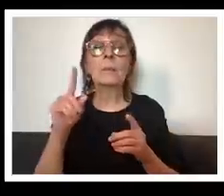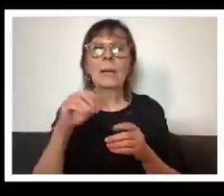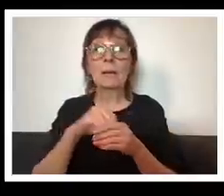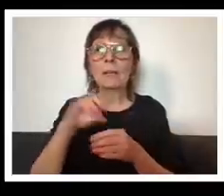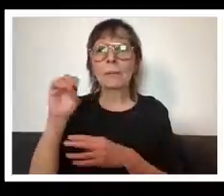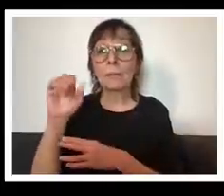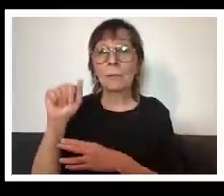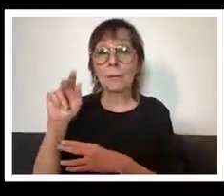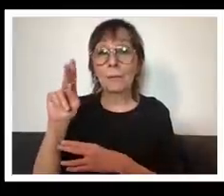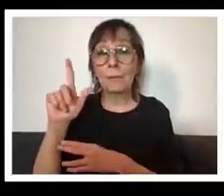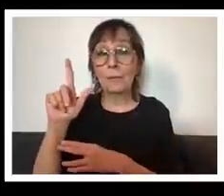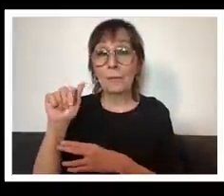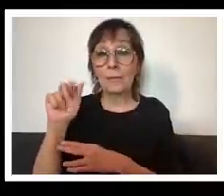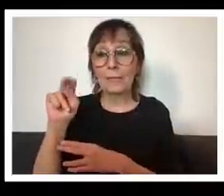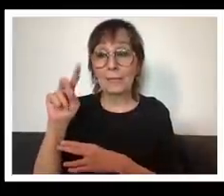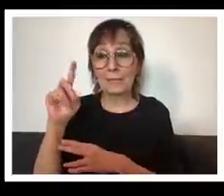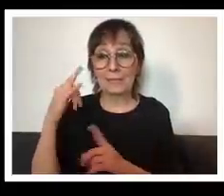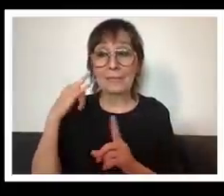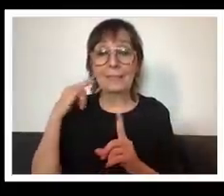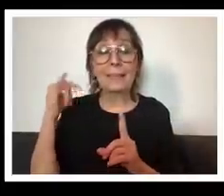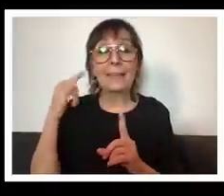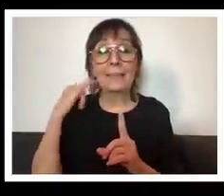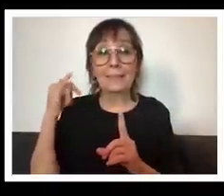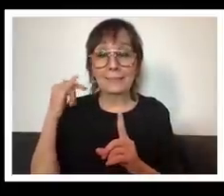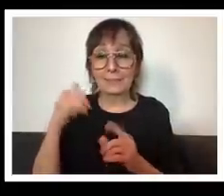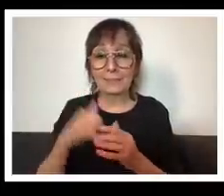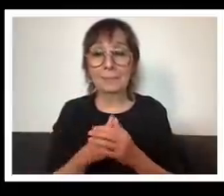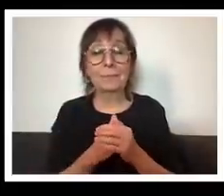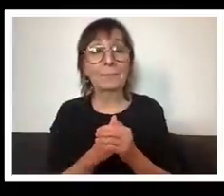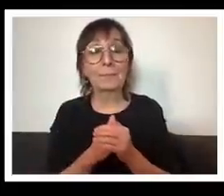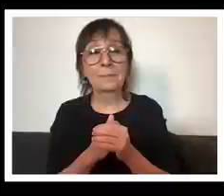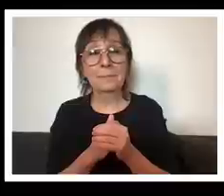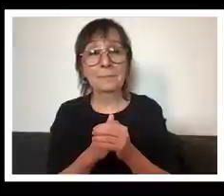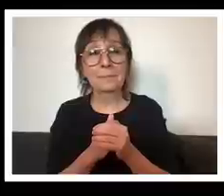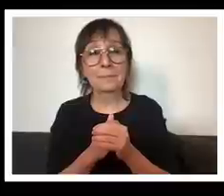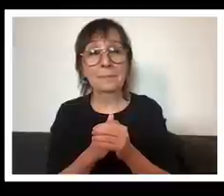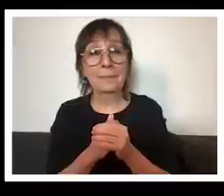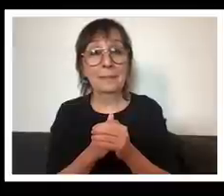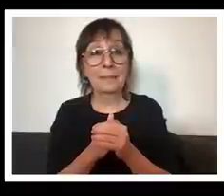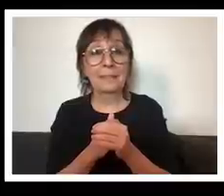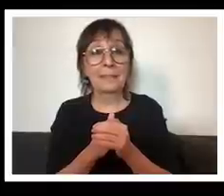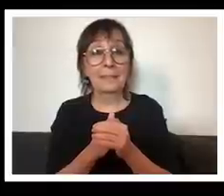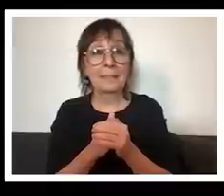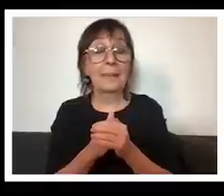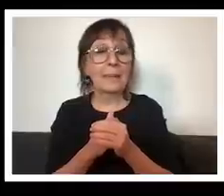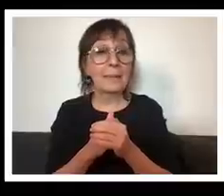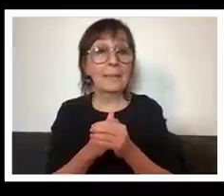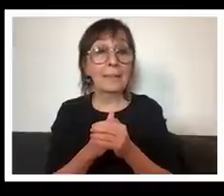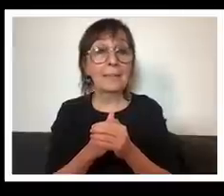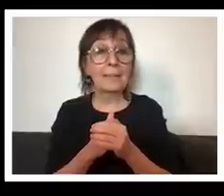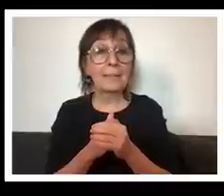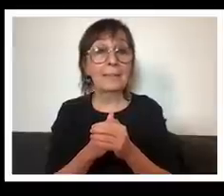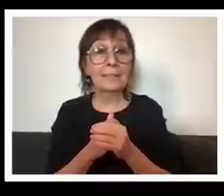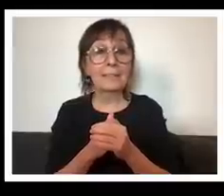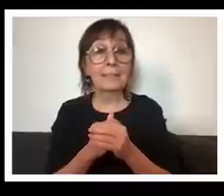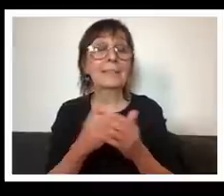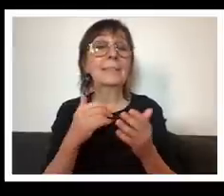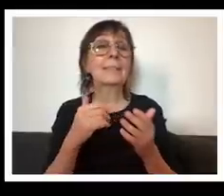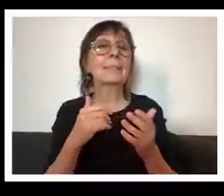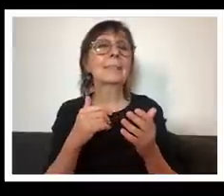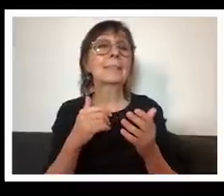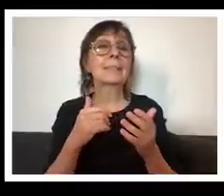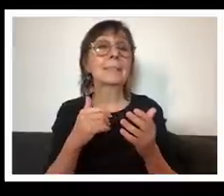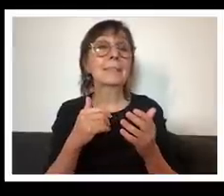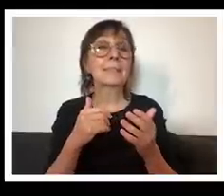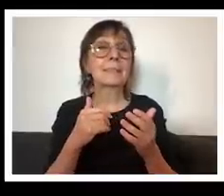california and i have a